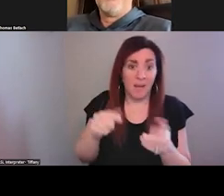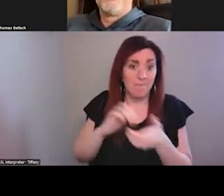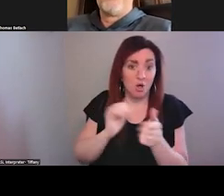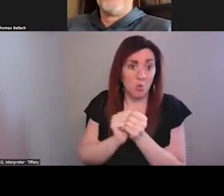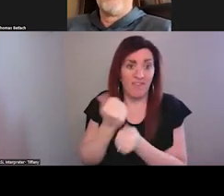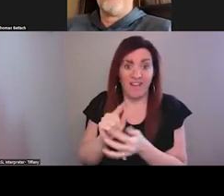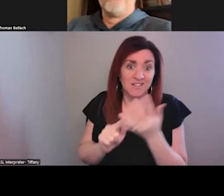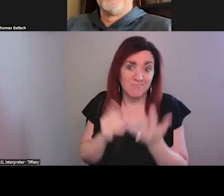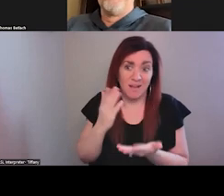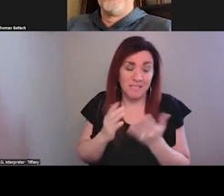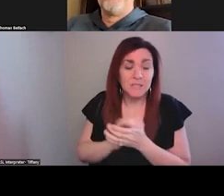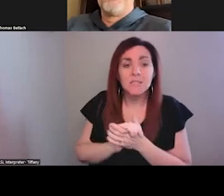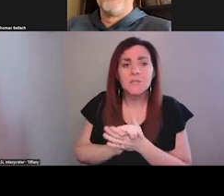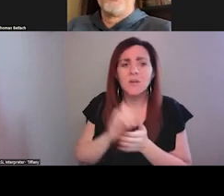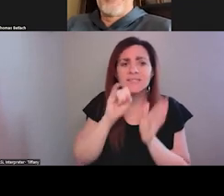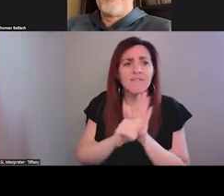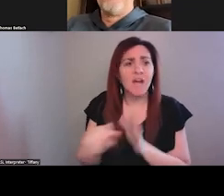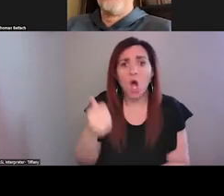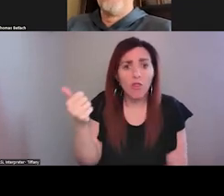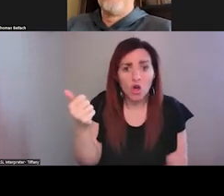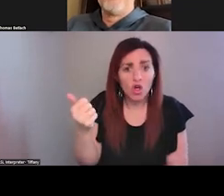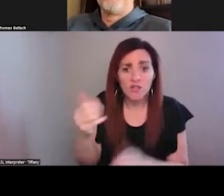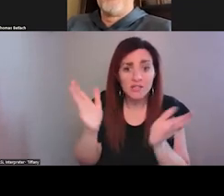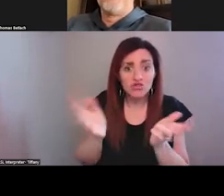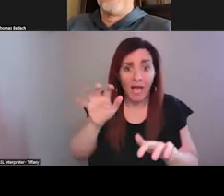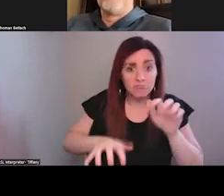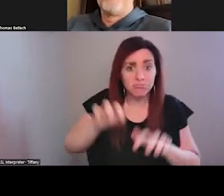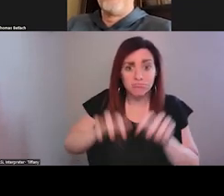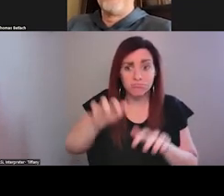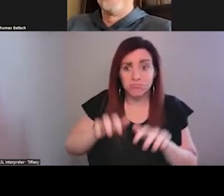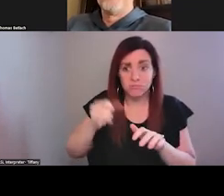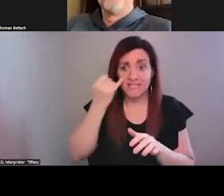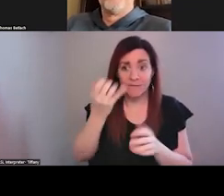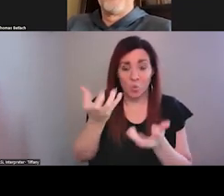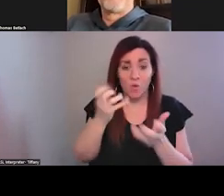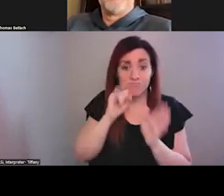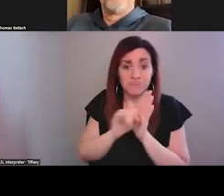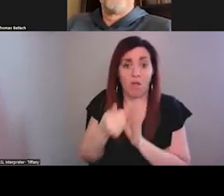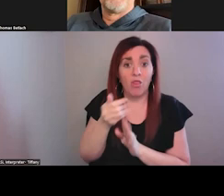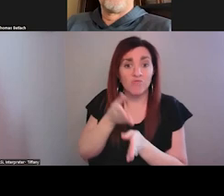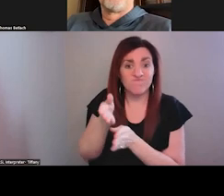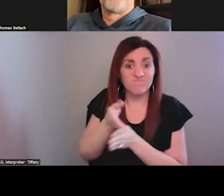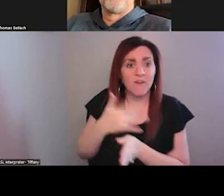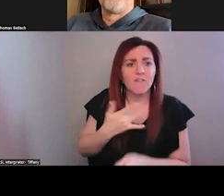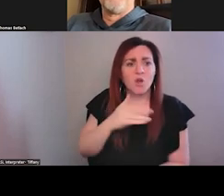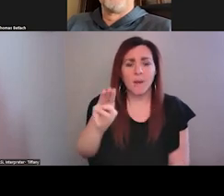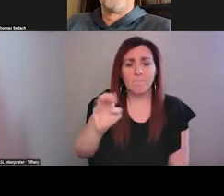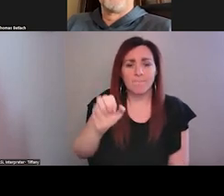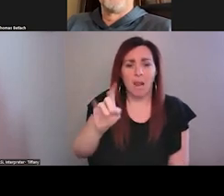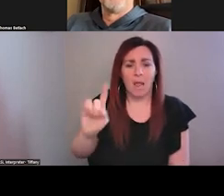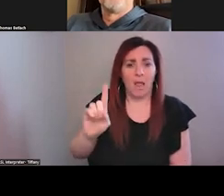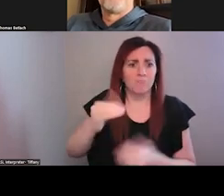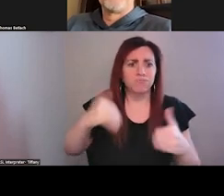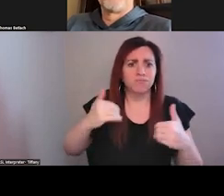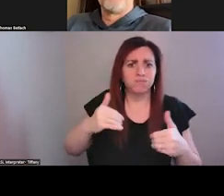identify an other that we'd love to hear about in the chat if you want to identify another area that you feel Medicaid could be a critical partner in, in